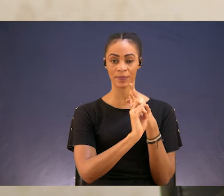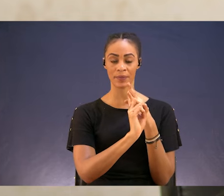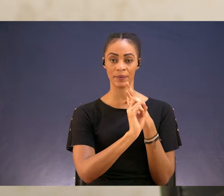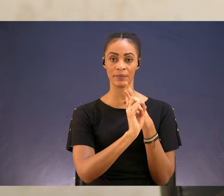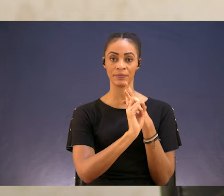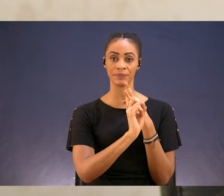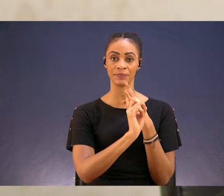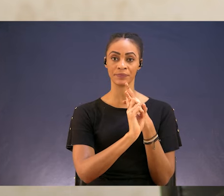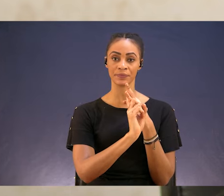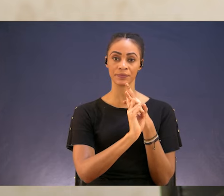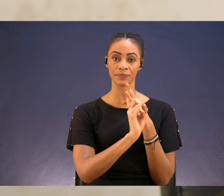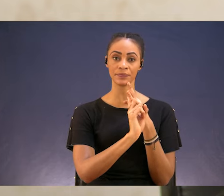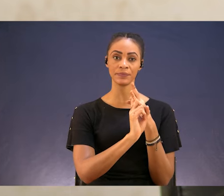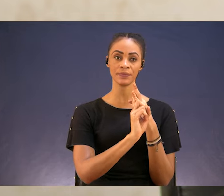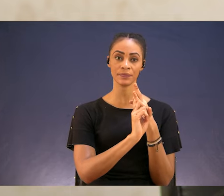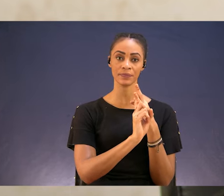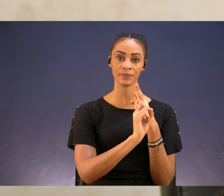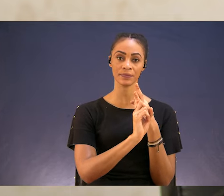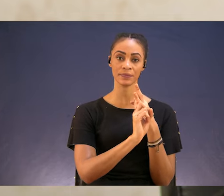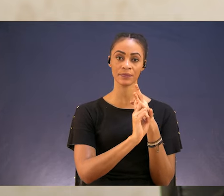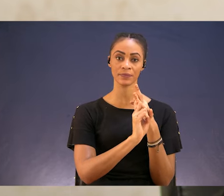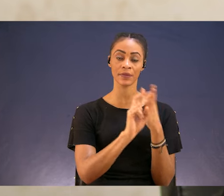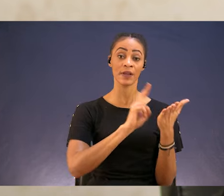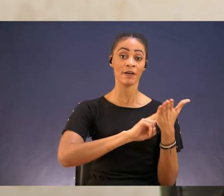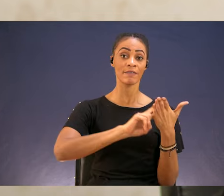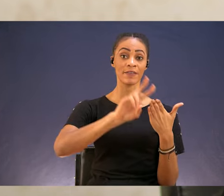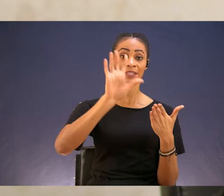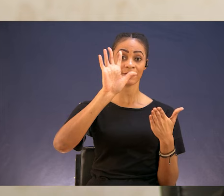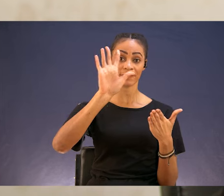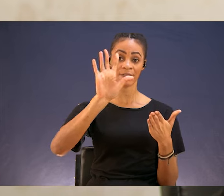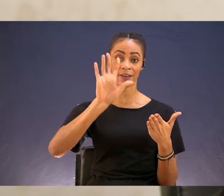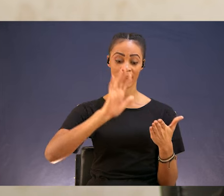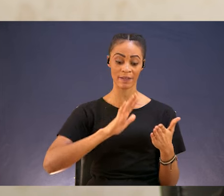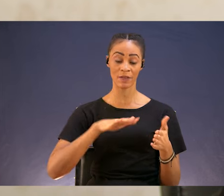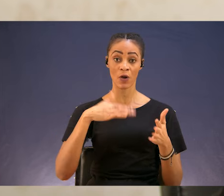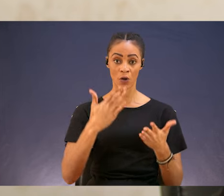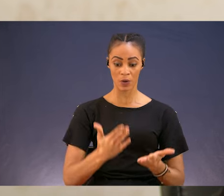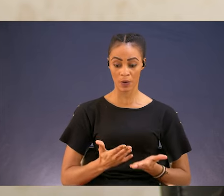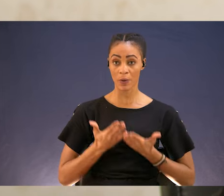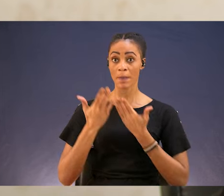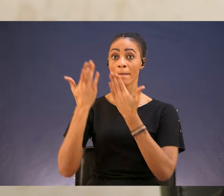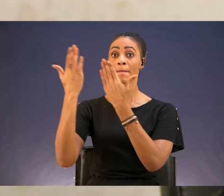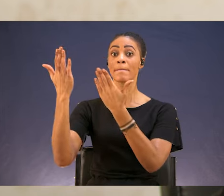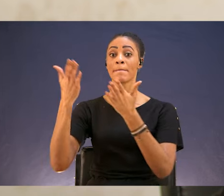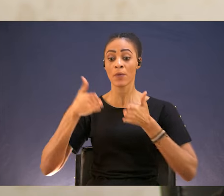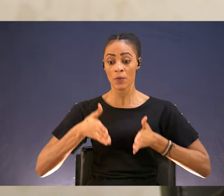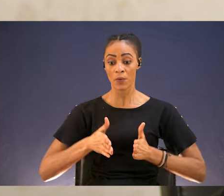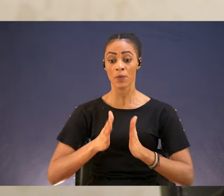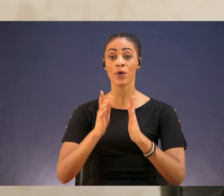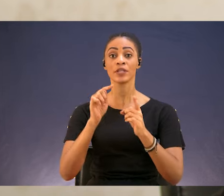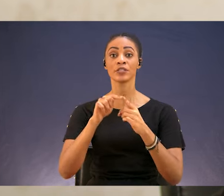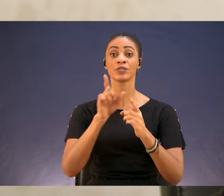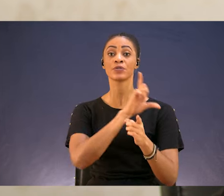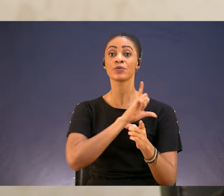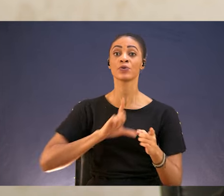not only are we to delight in the Lord, verse 5 says, commit your way to the